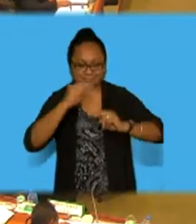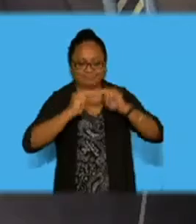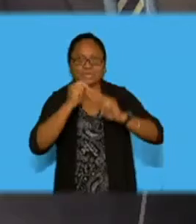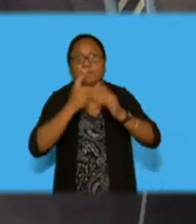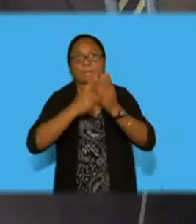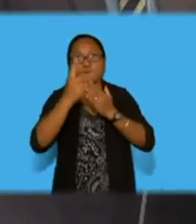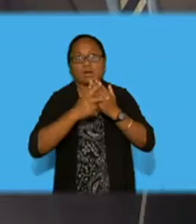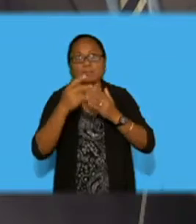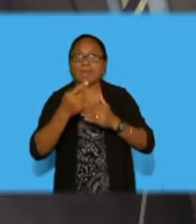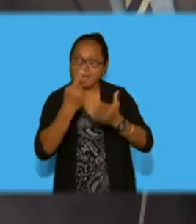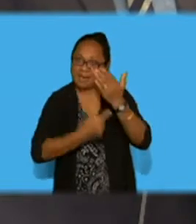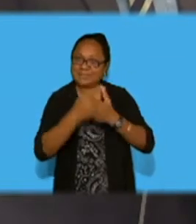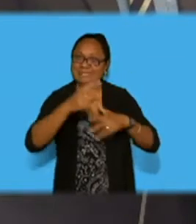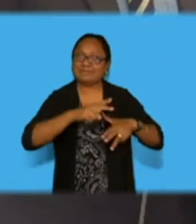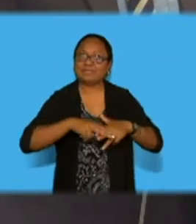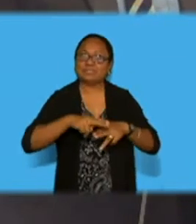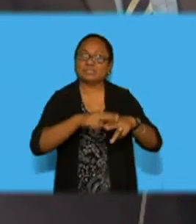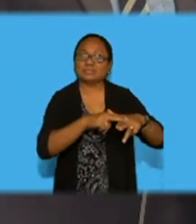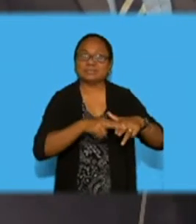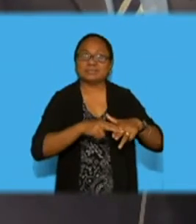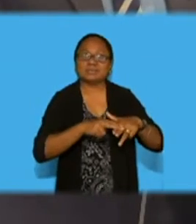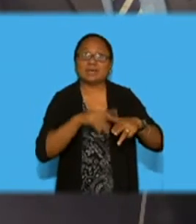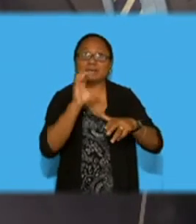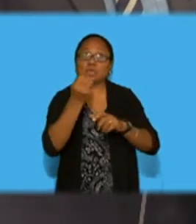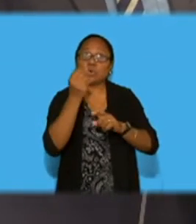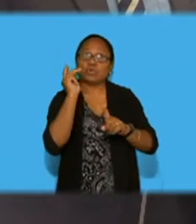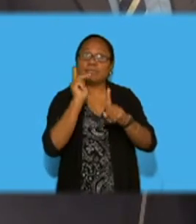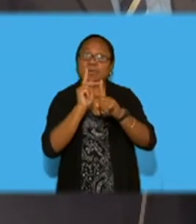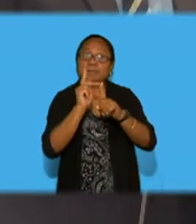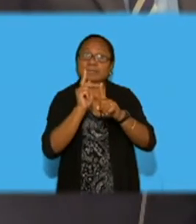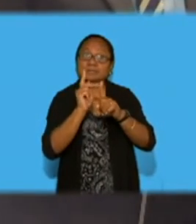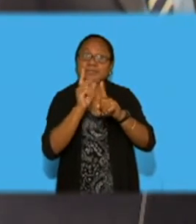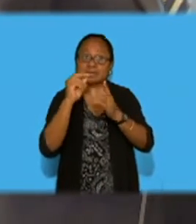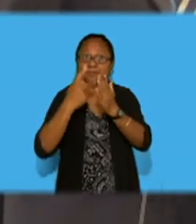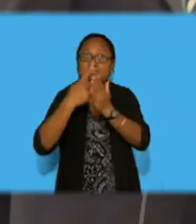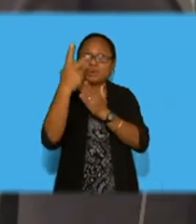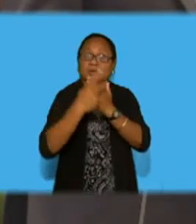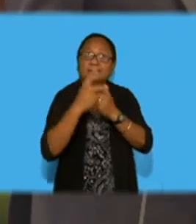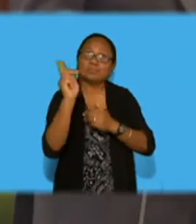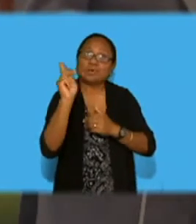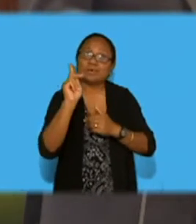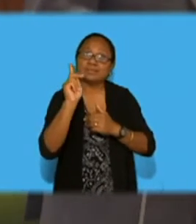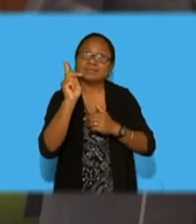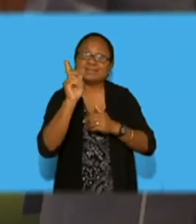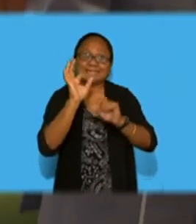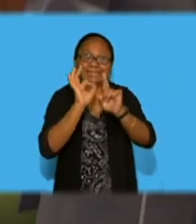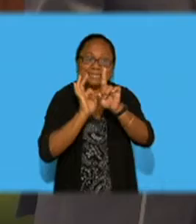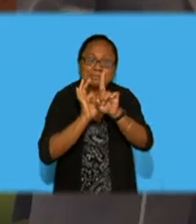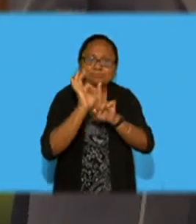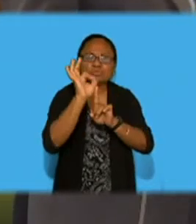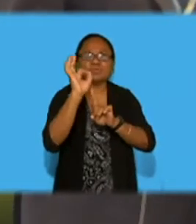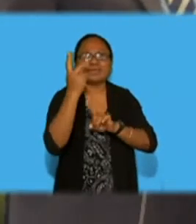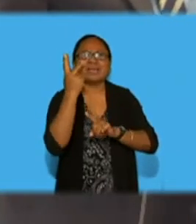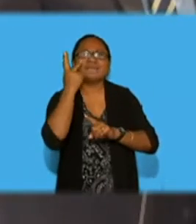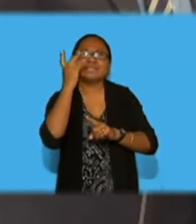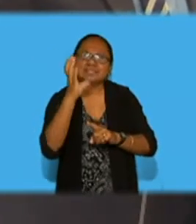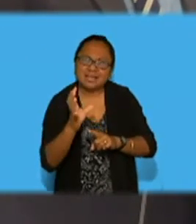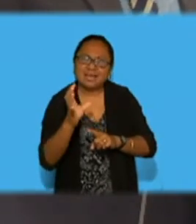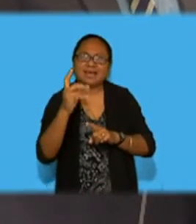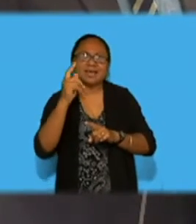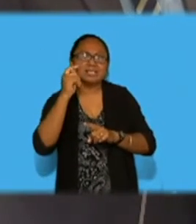Fiji. Madam Speaker, the purpose of the program was to improve visitor, tourist and citizen